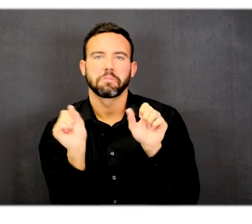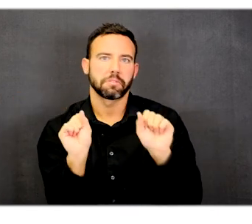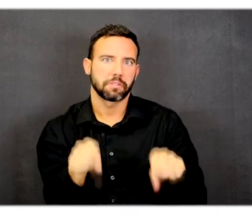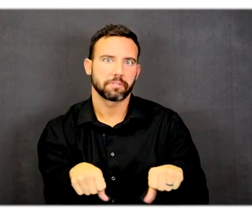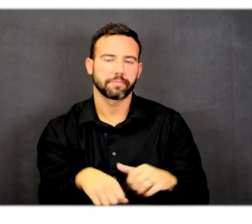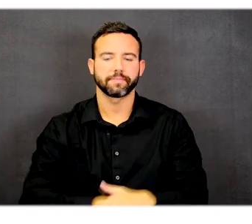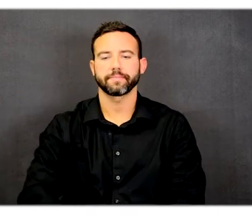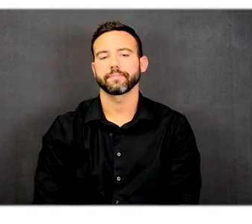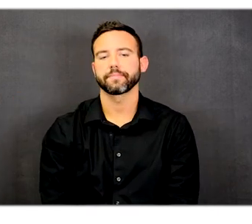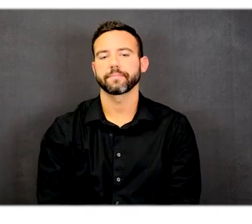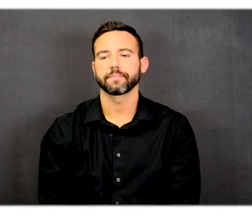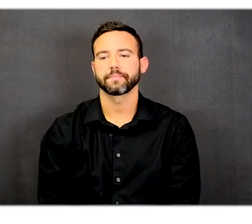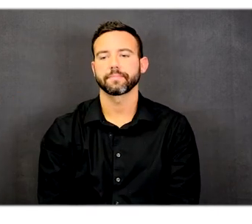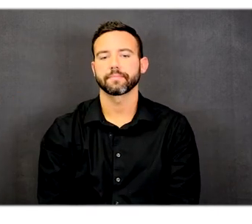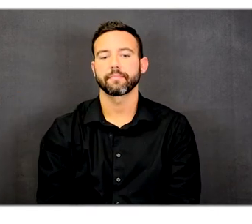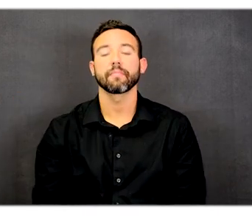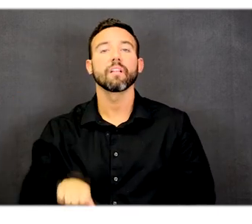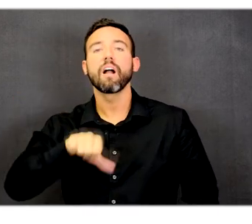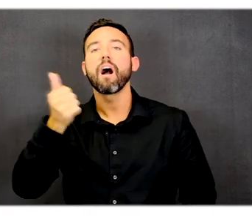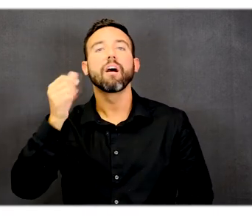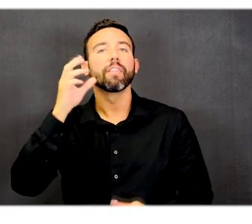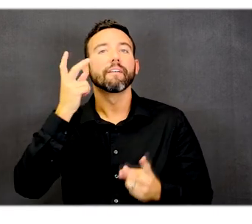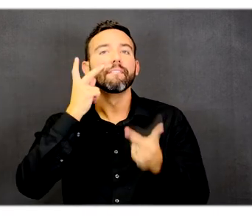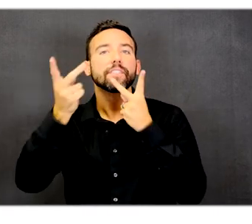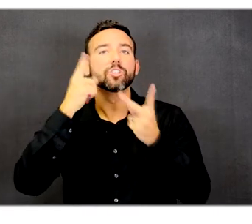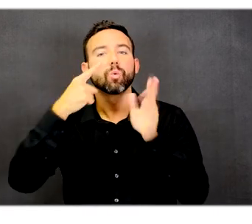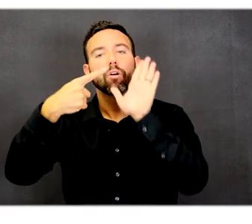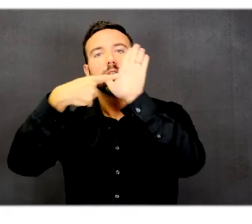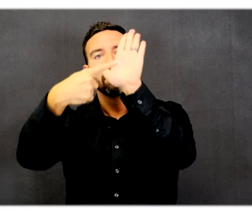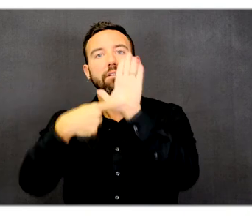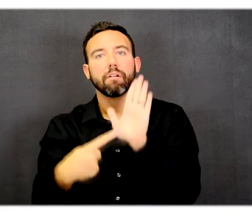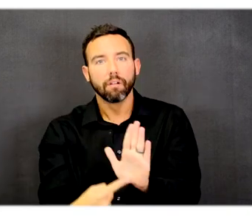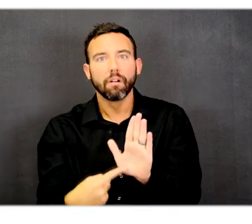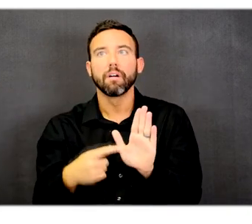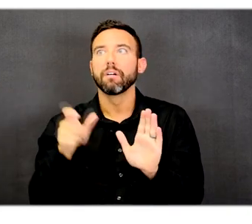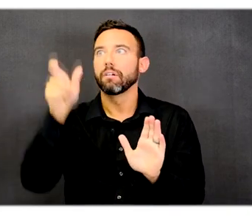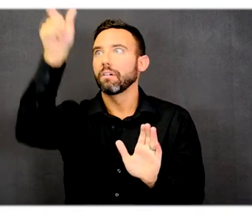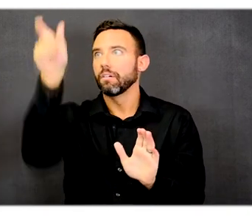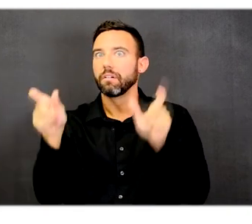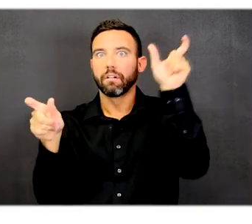Other visual cues are placed throughout the building that meet required standards.